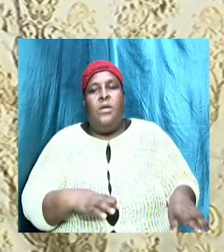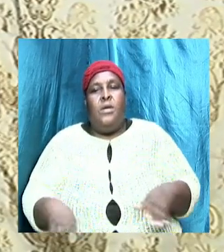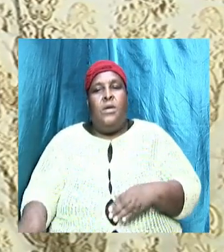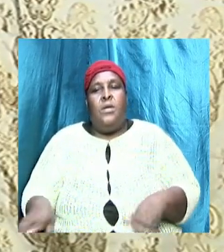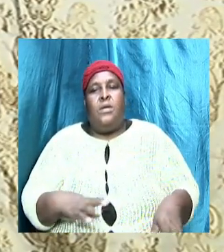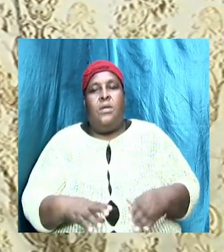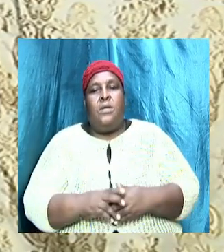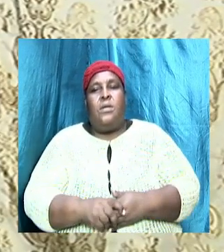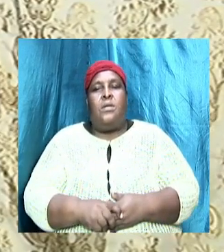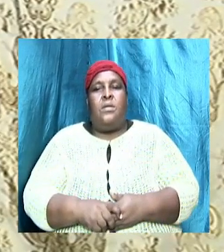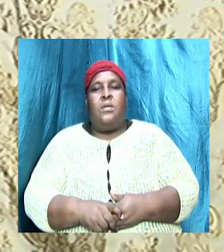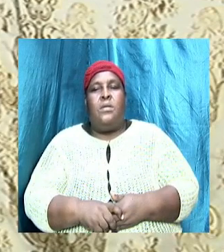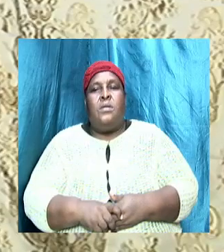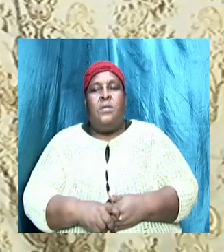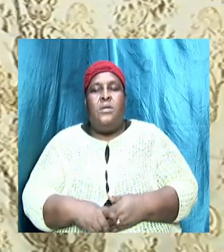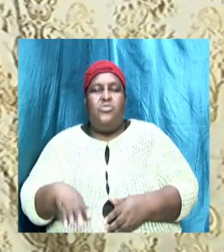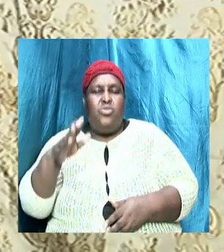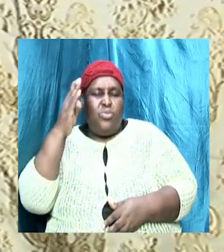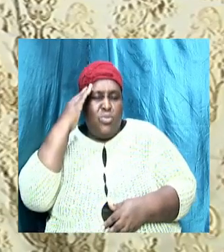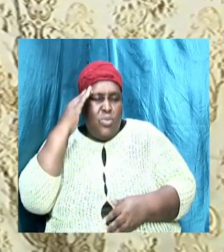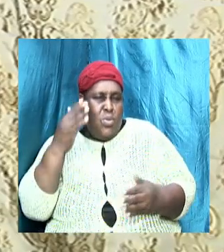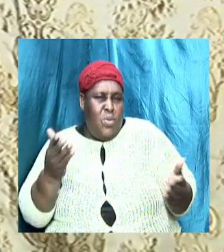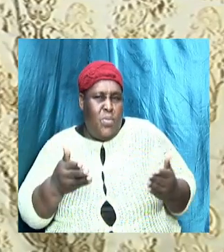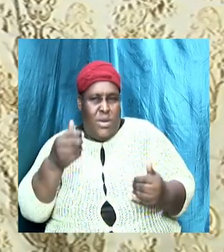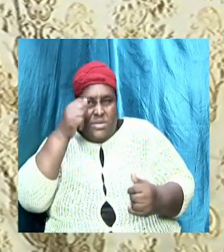is to discover what God